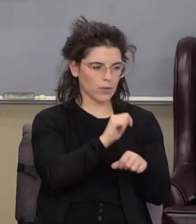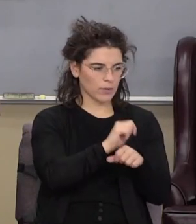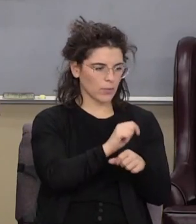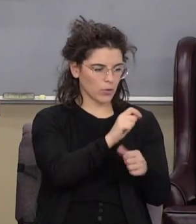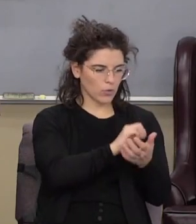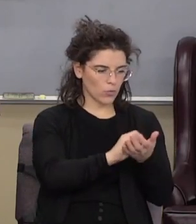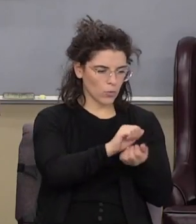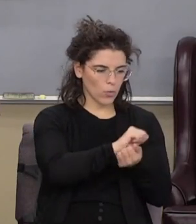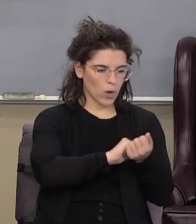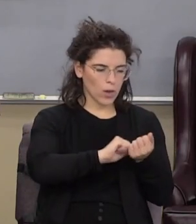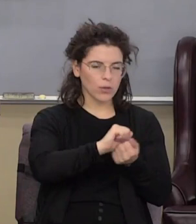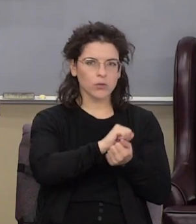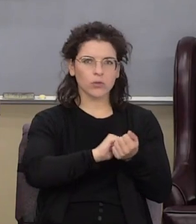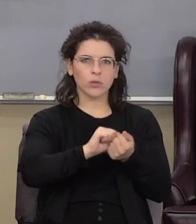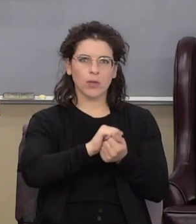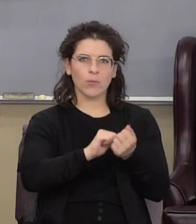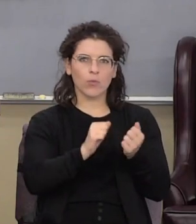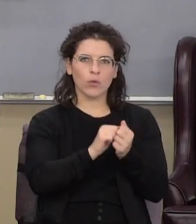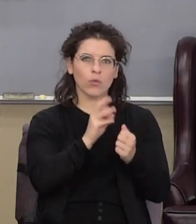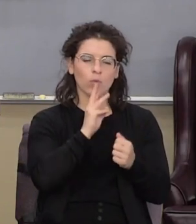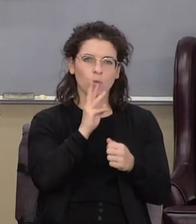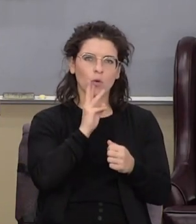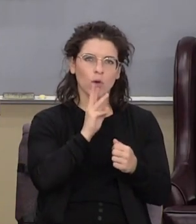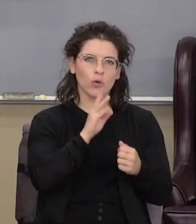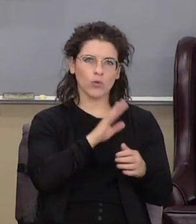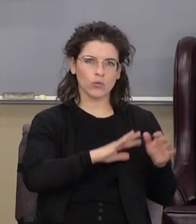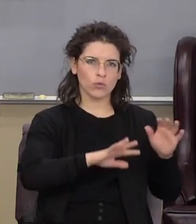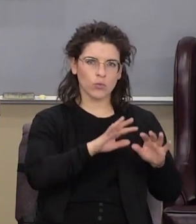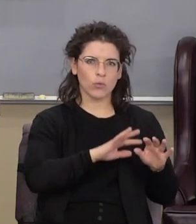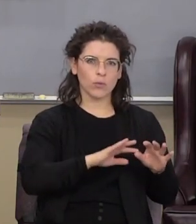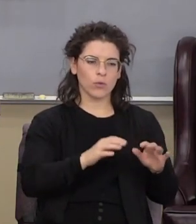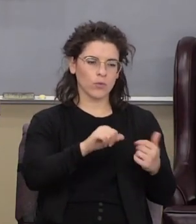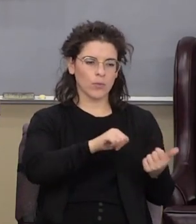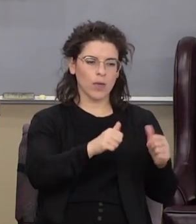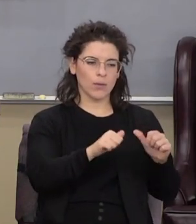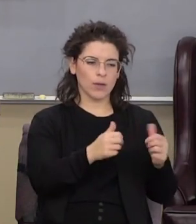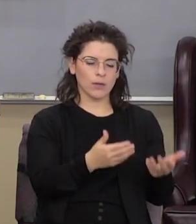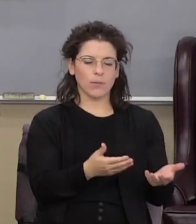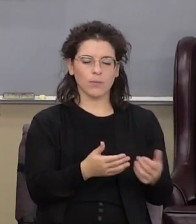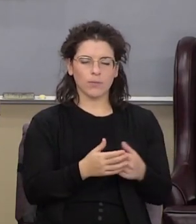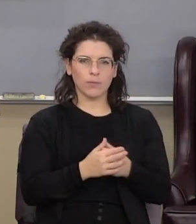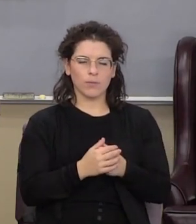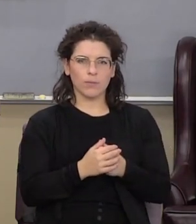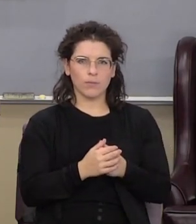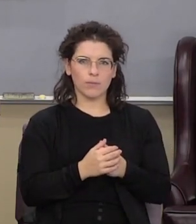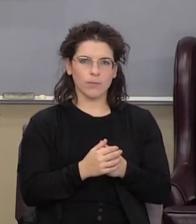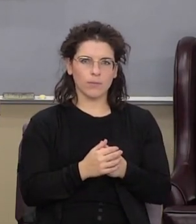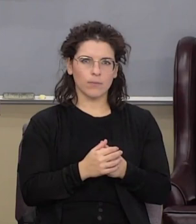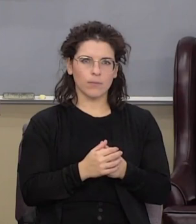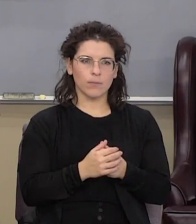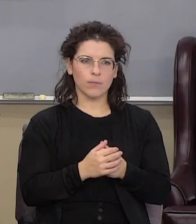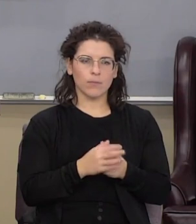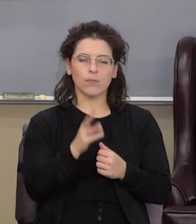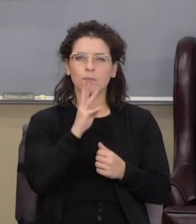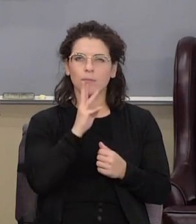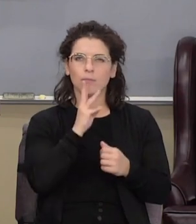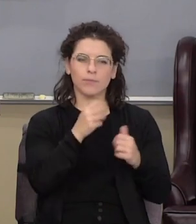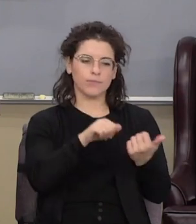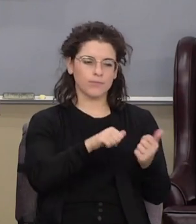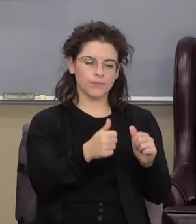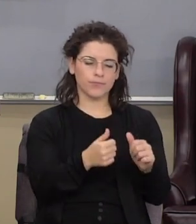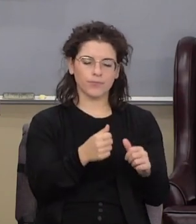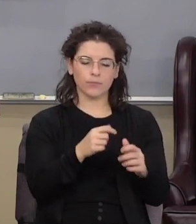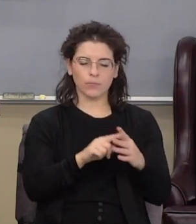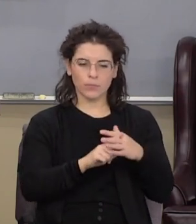washed them took that water and put it on you baptized them water baptism was the